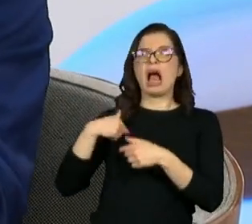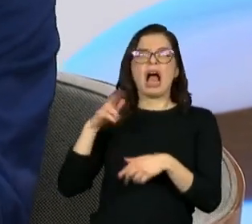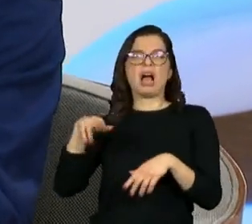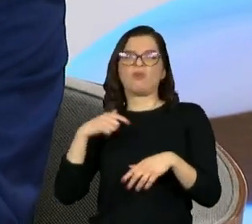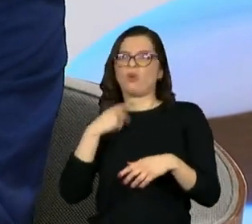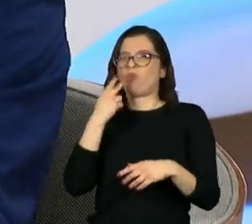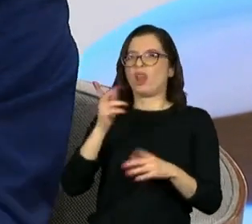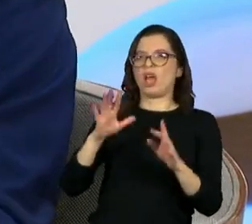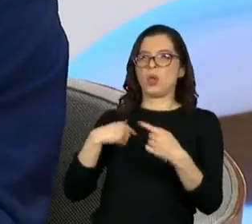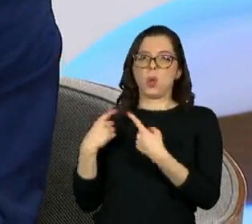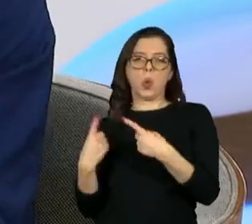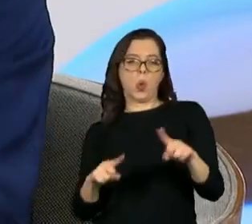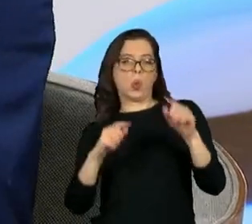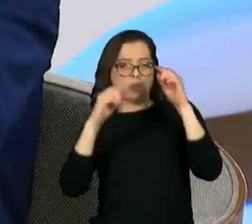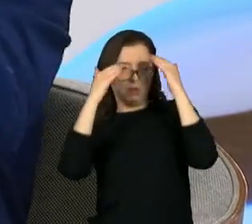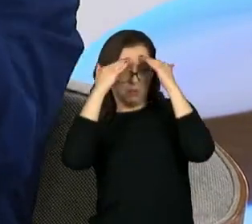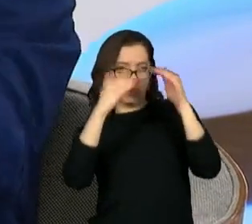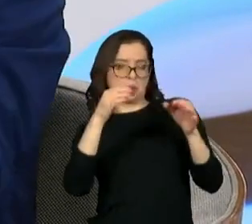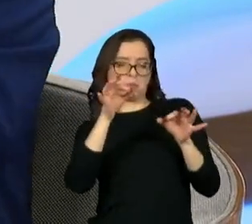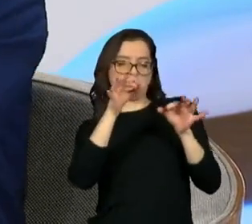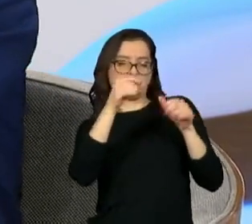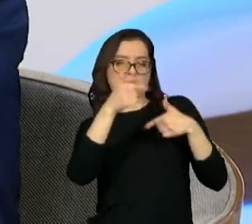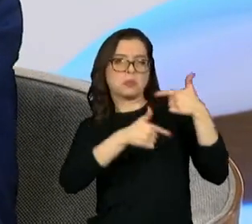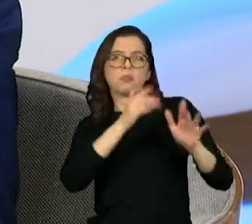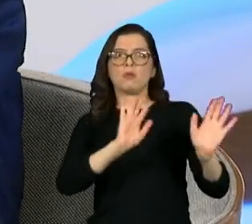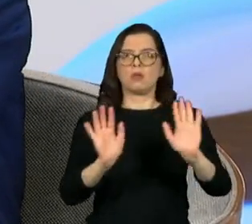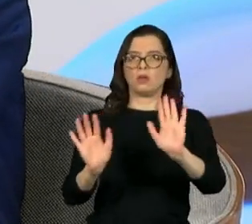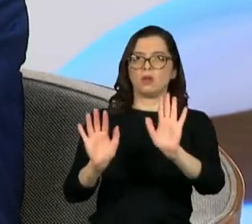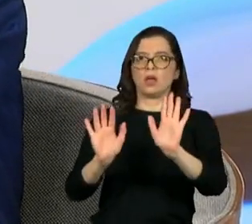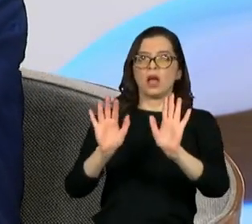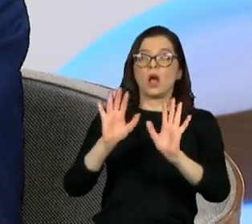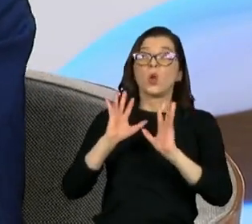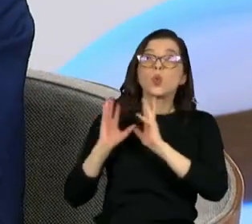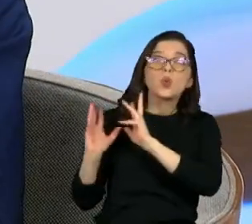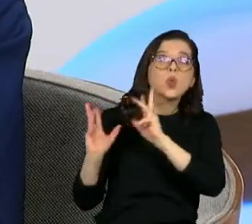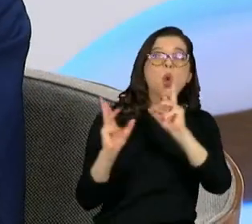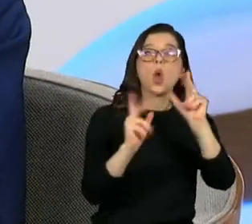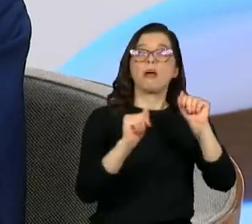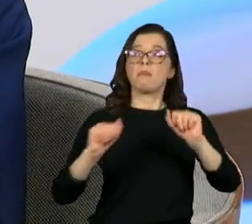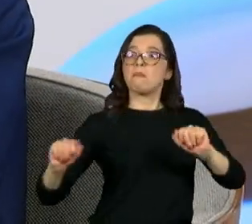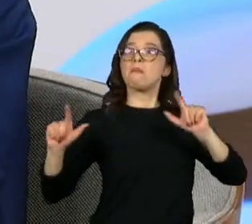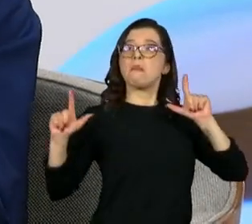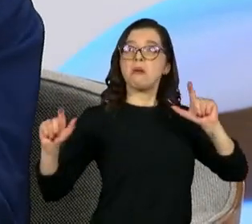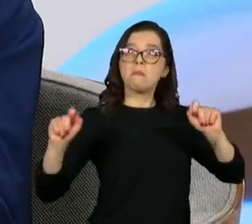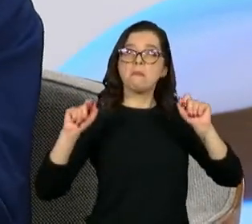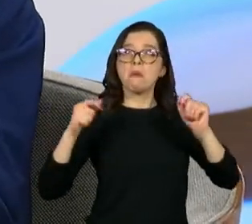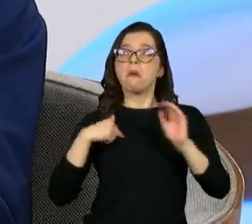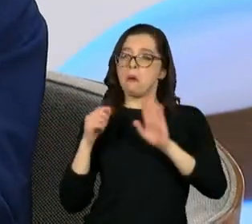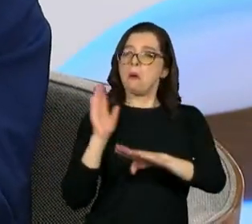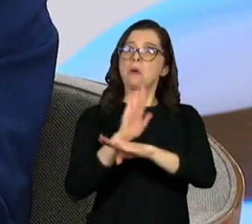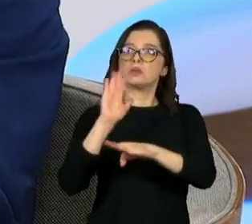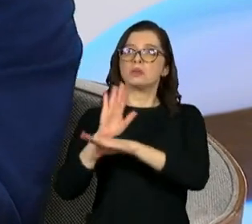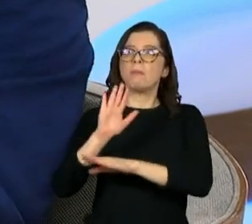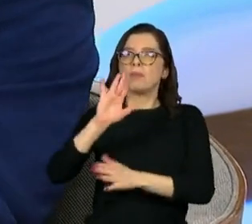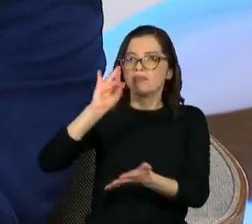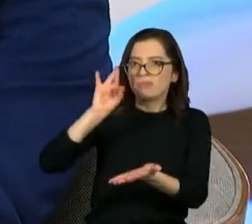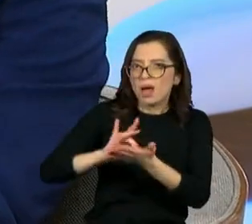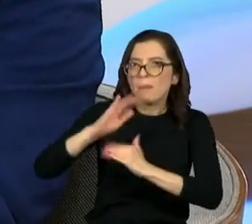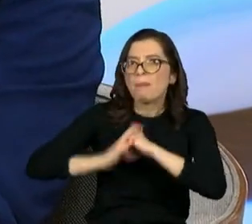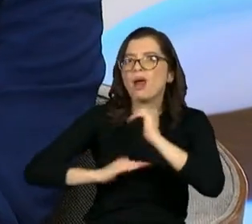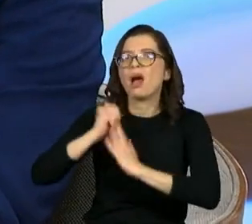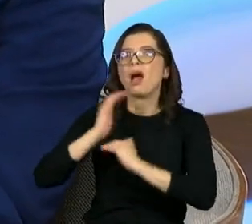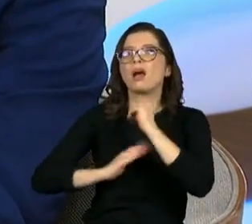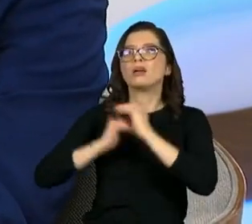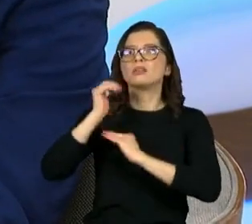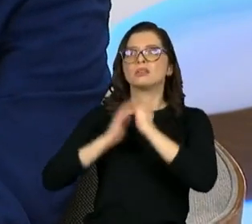or she is against the dignity of work. Everyone proclaims it as a slogan. But what does it mean in practice? Part of